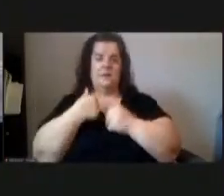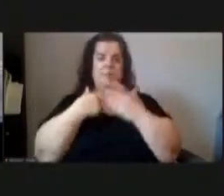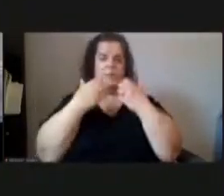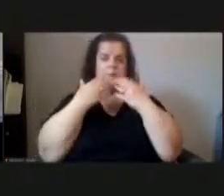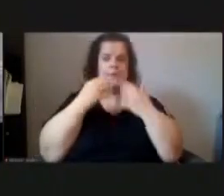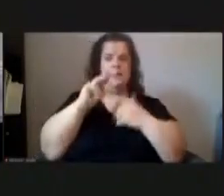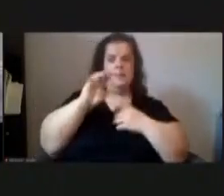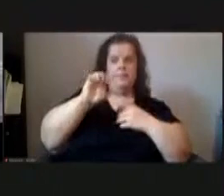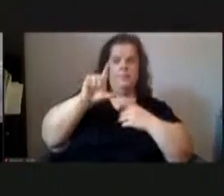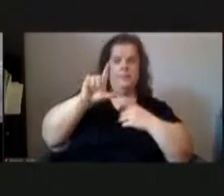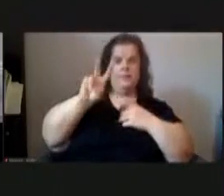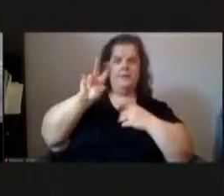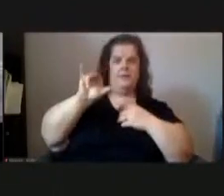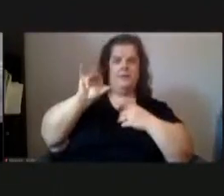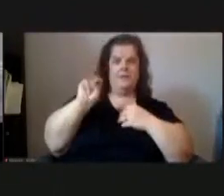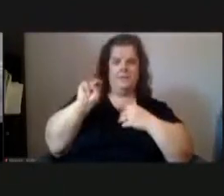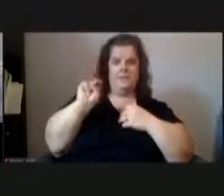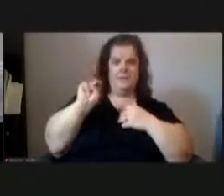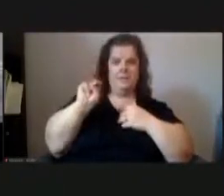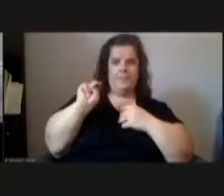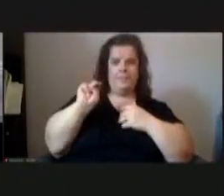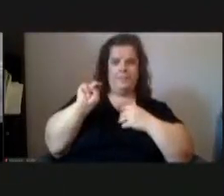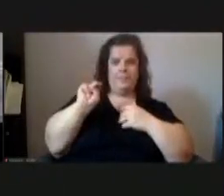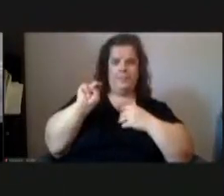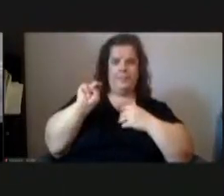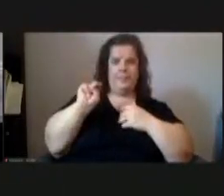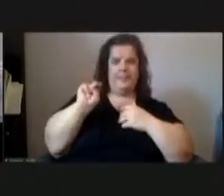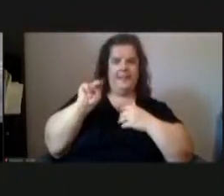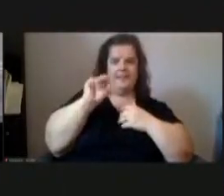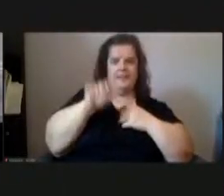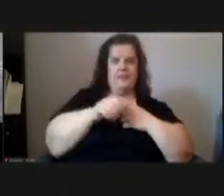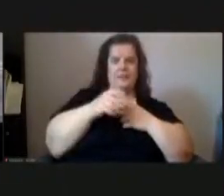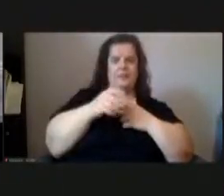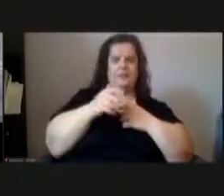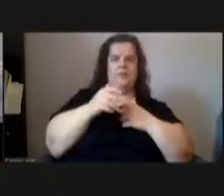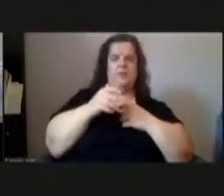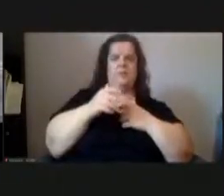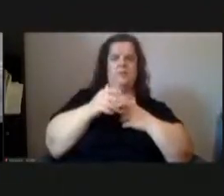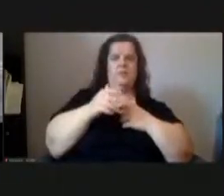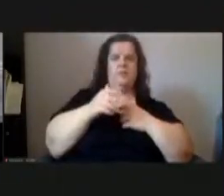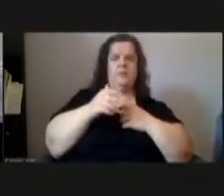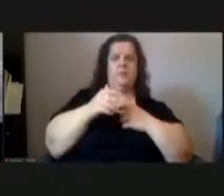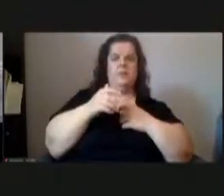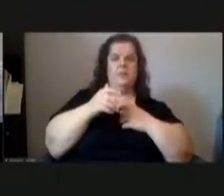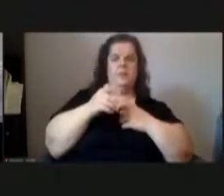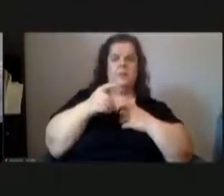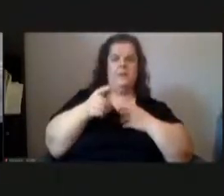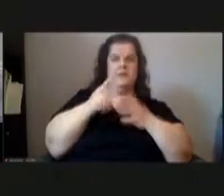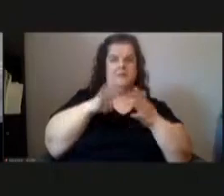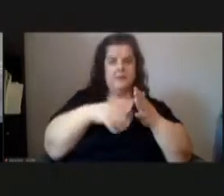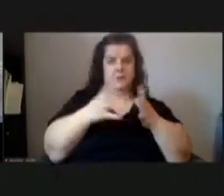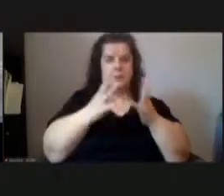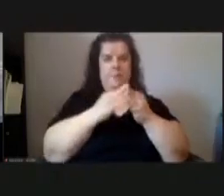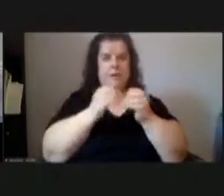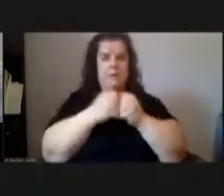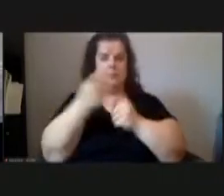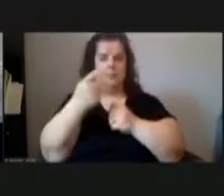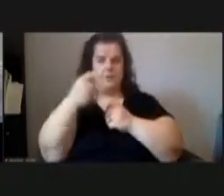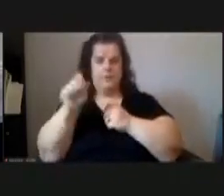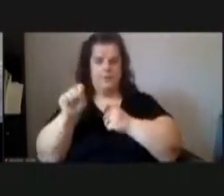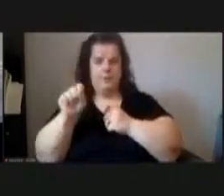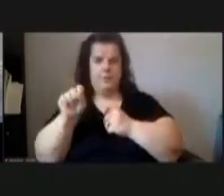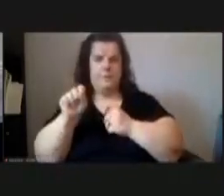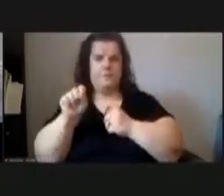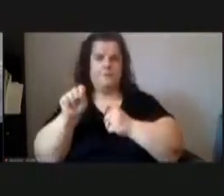um hubbardale brother melvin he's um actually scheduled a meeting with pittsburgh public schools and